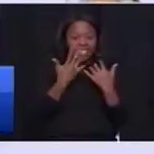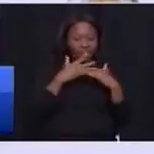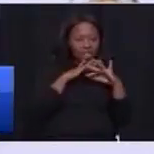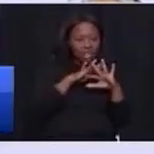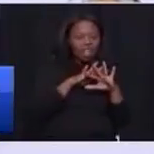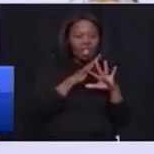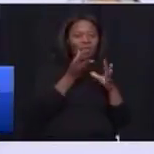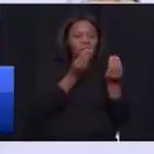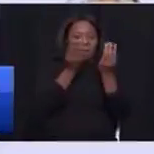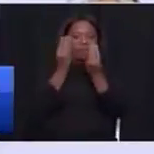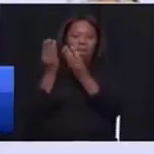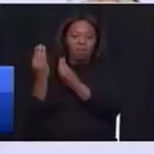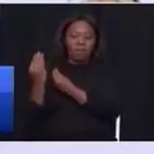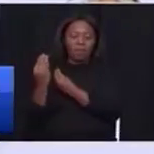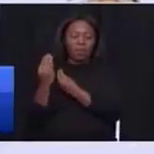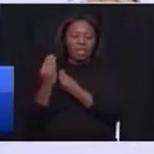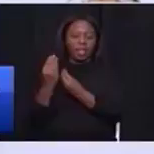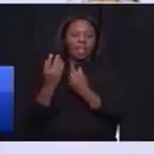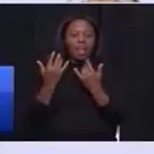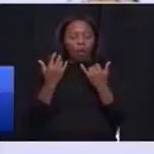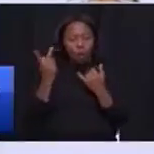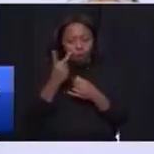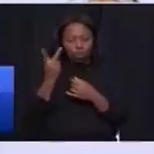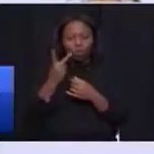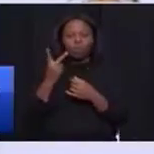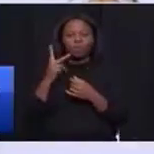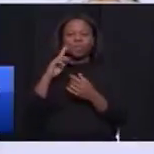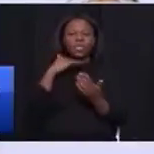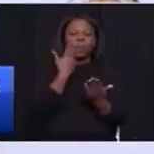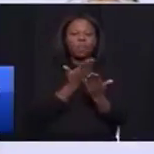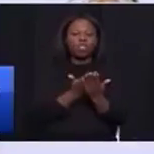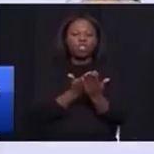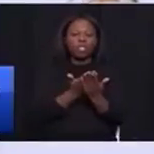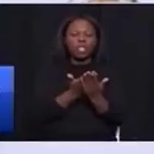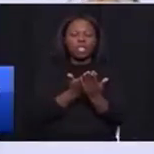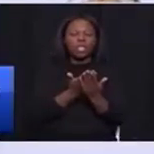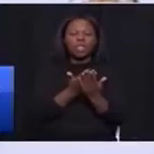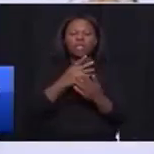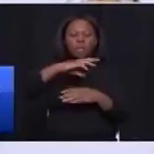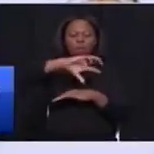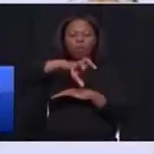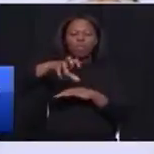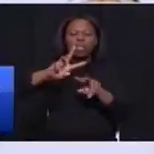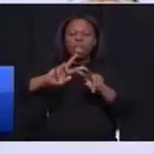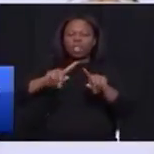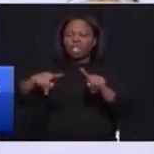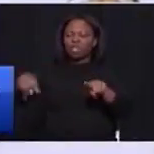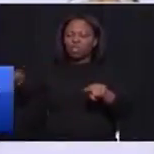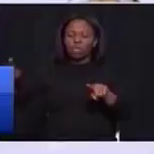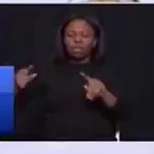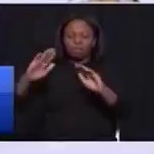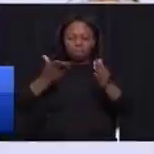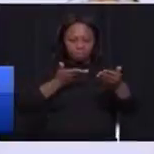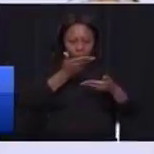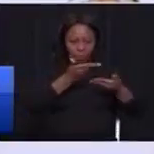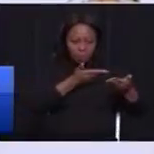And I want to cite some of the submissions made by different people in our province. Jobson Tape